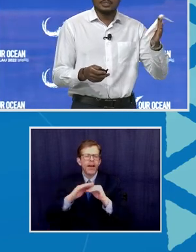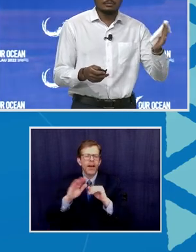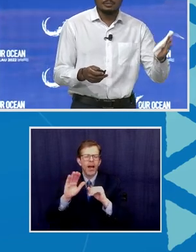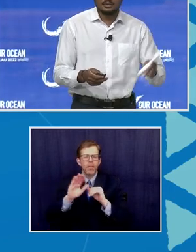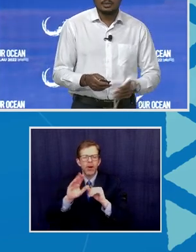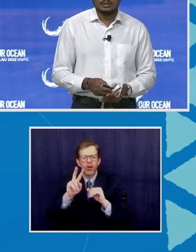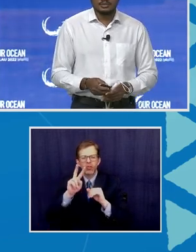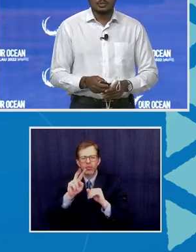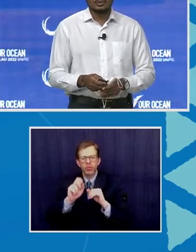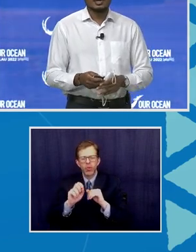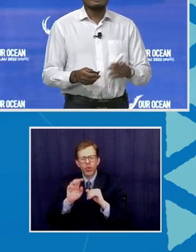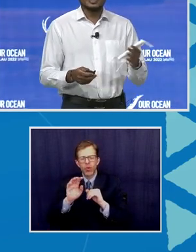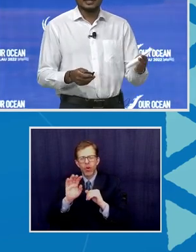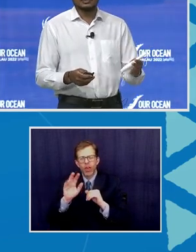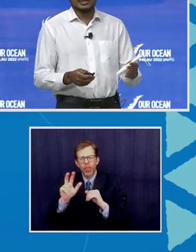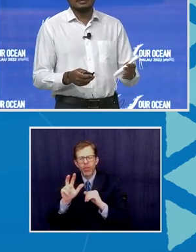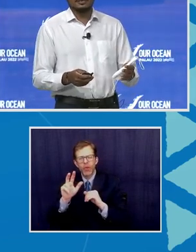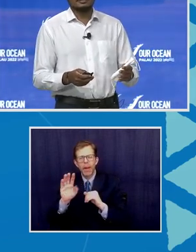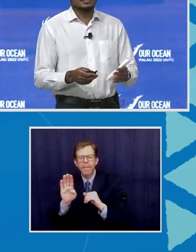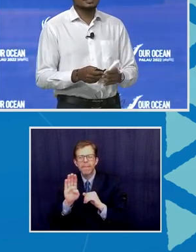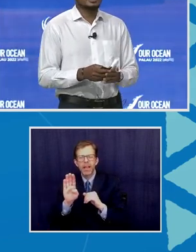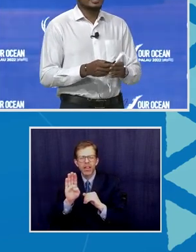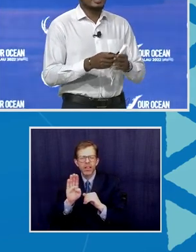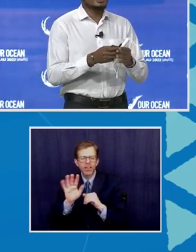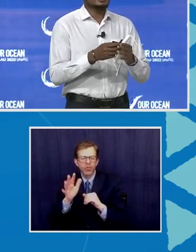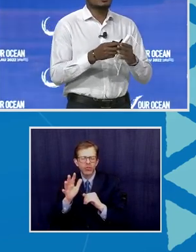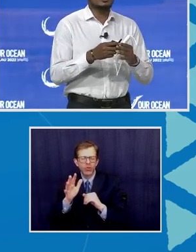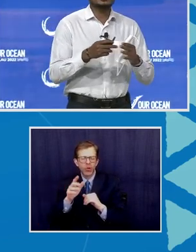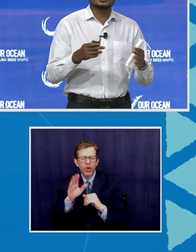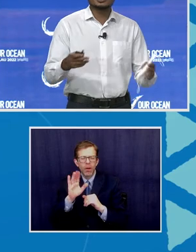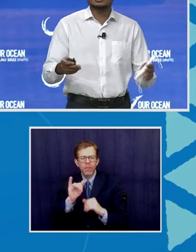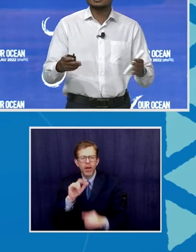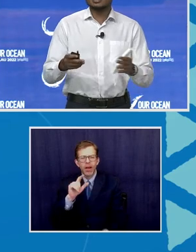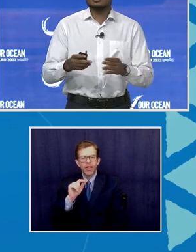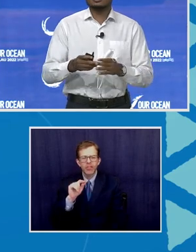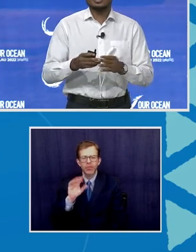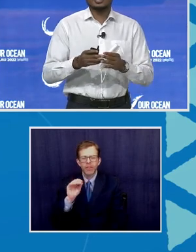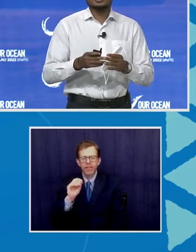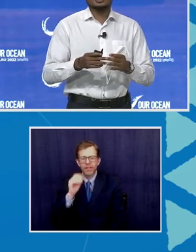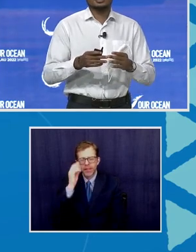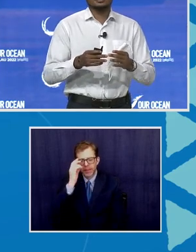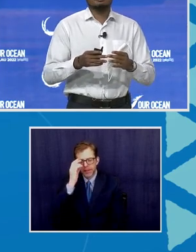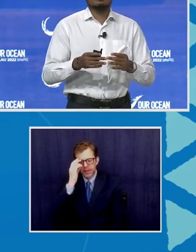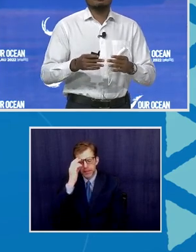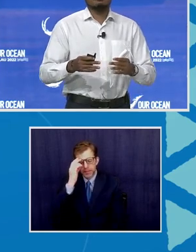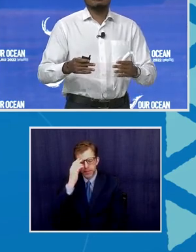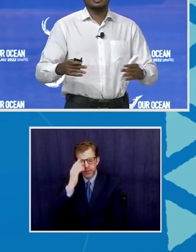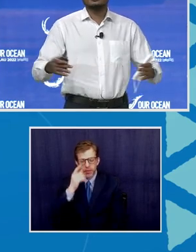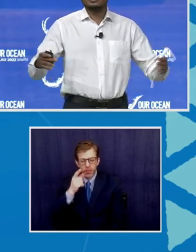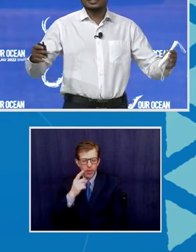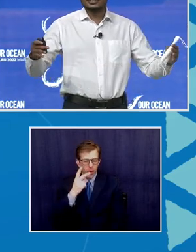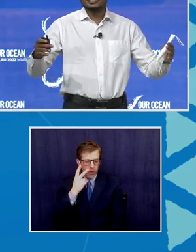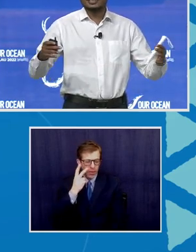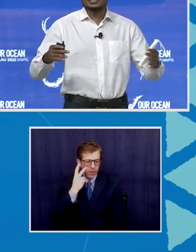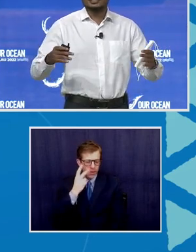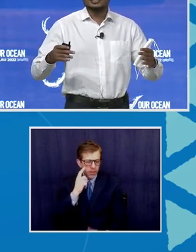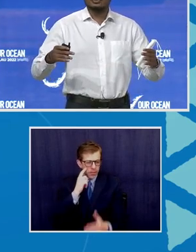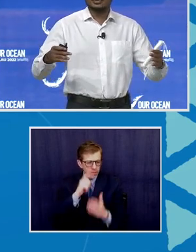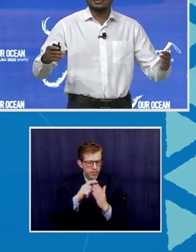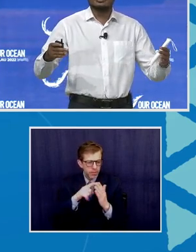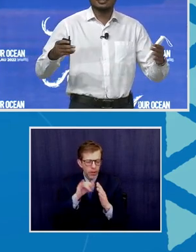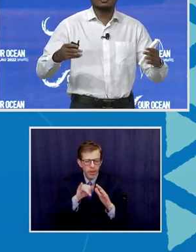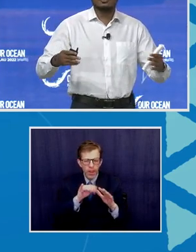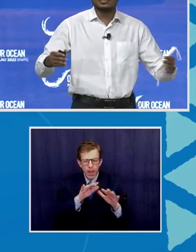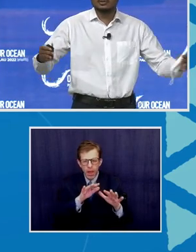.3 billion or so by 2050. And what you see now is a migration that